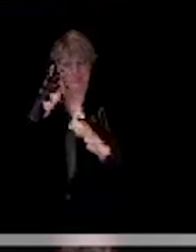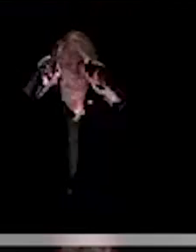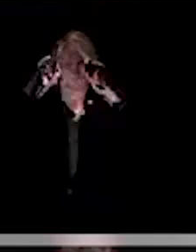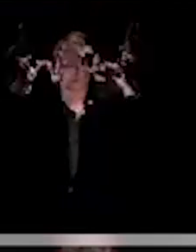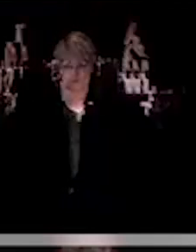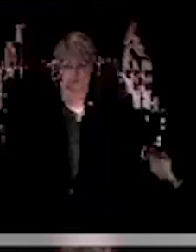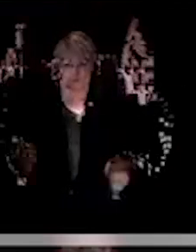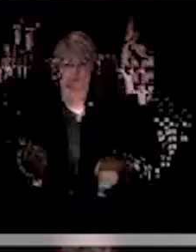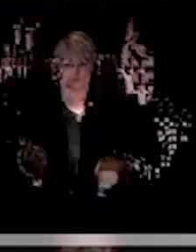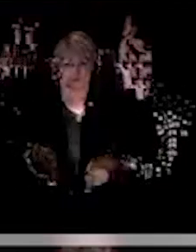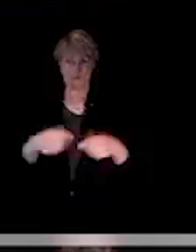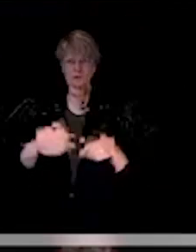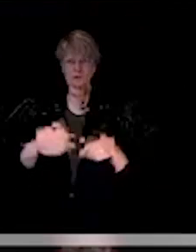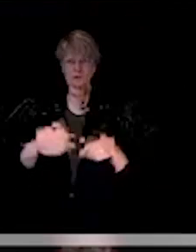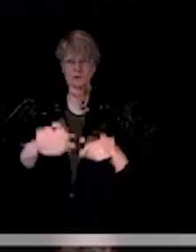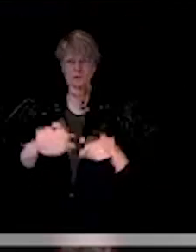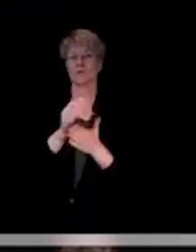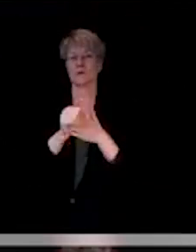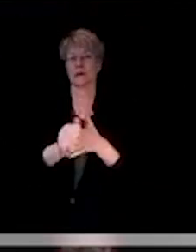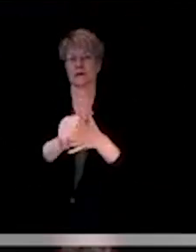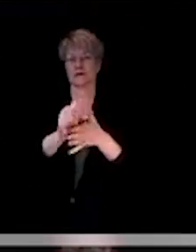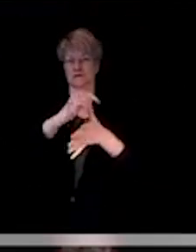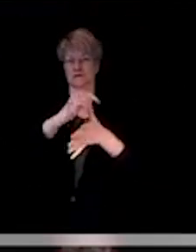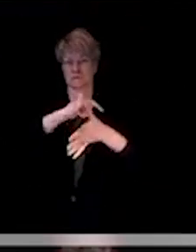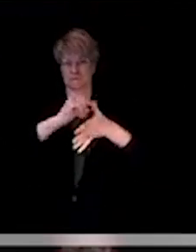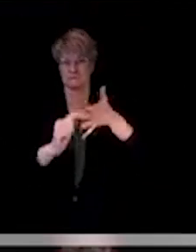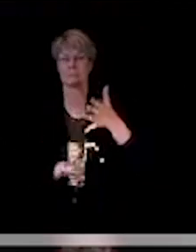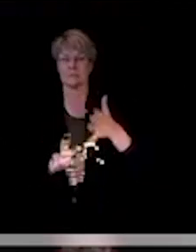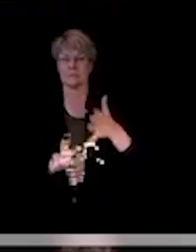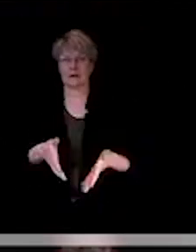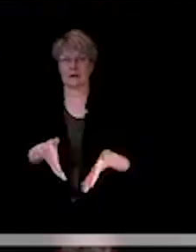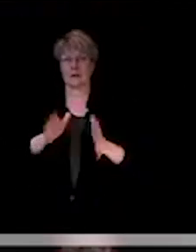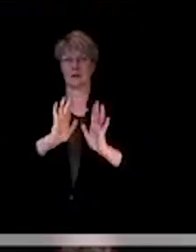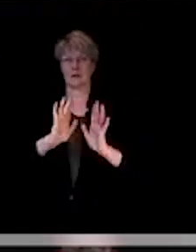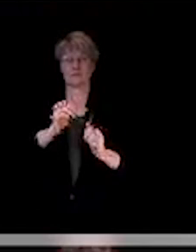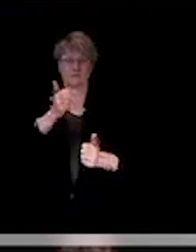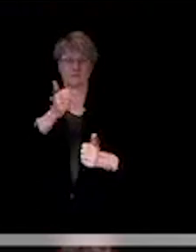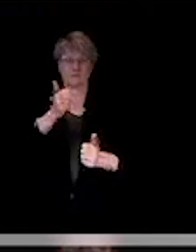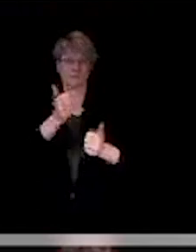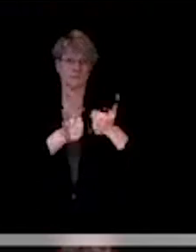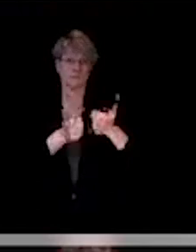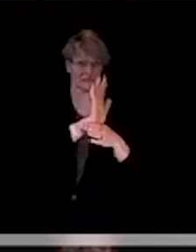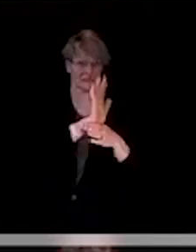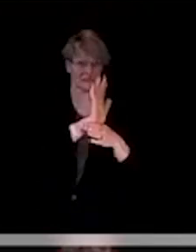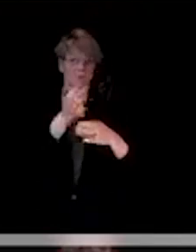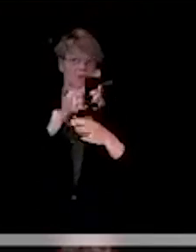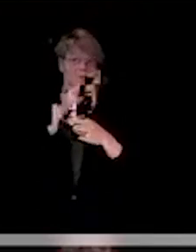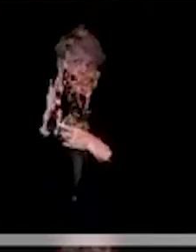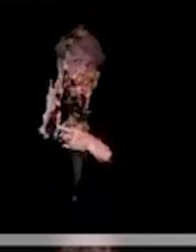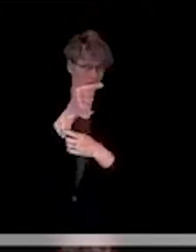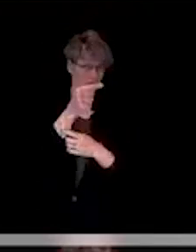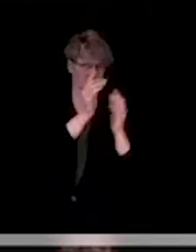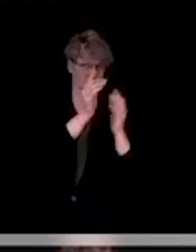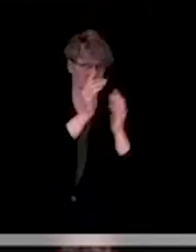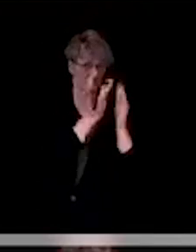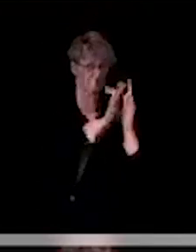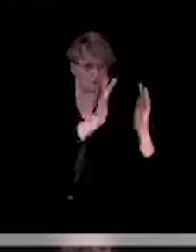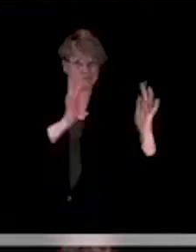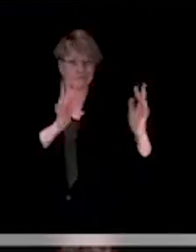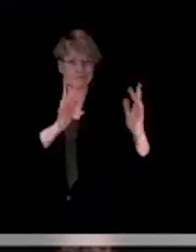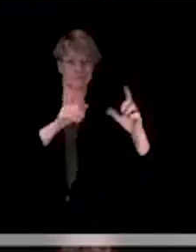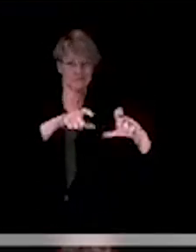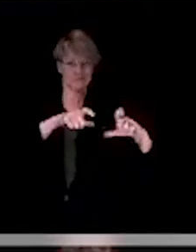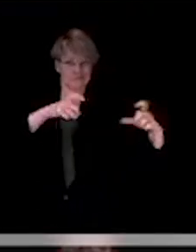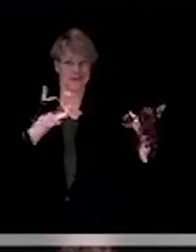guidance, the new allowable businesses. The green is getting much, much, much bigger and the red is getting much, much smaller.